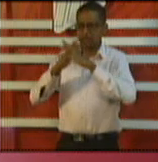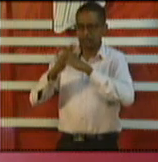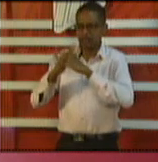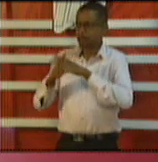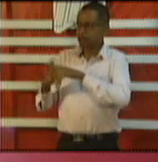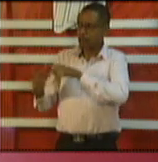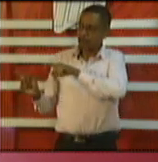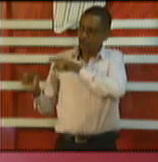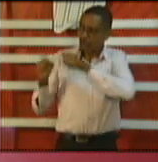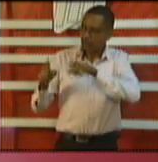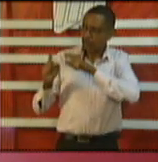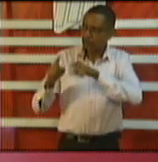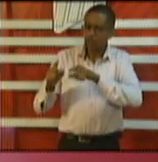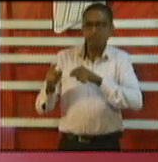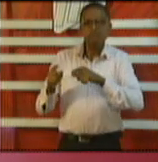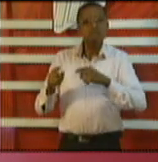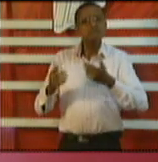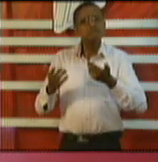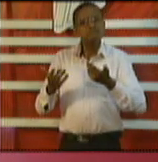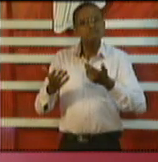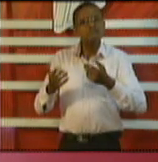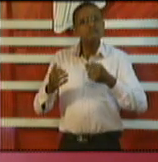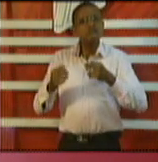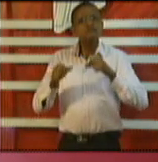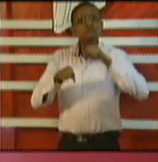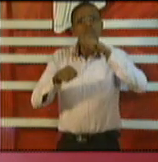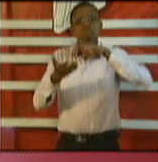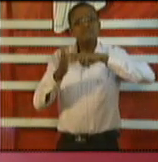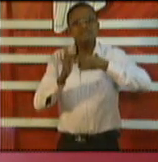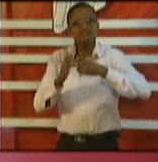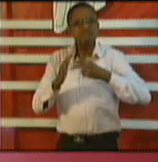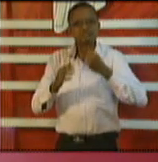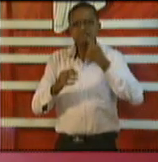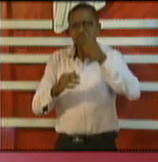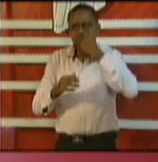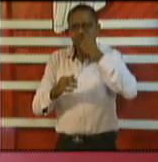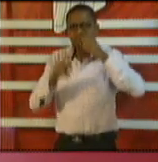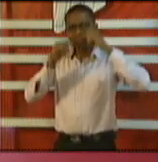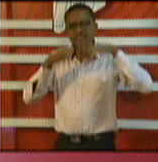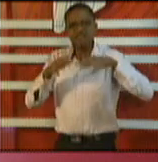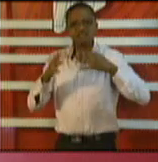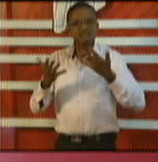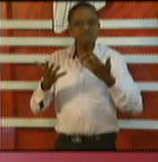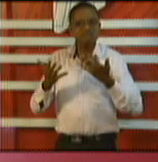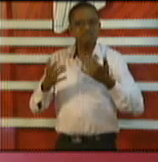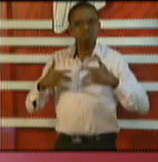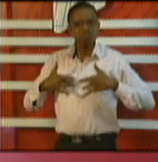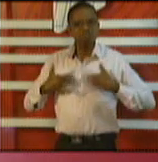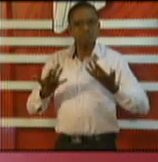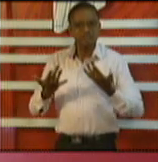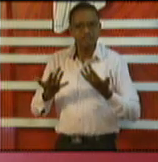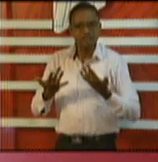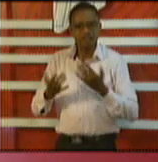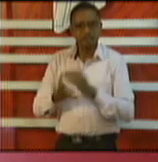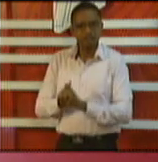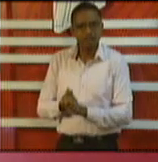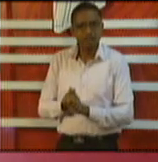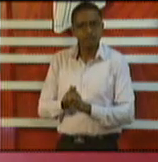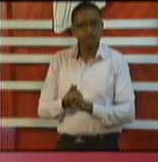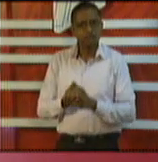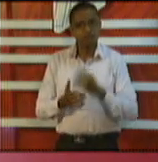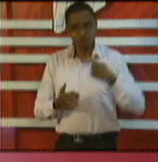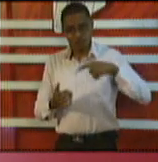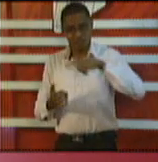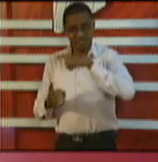in terms of our testing in particular because we're just under one percent of the population testing is our testing at a